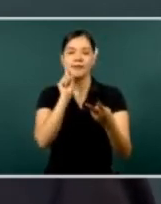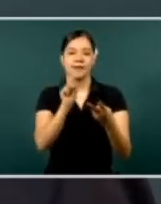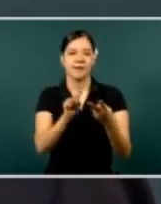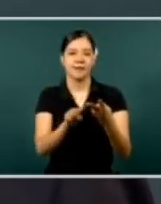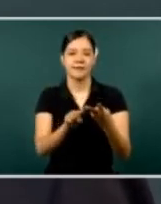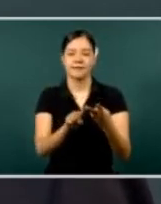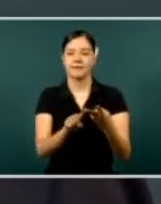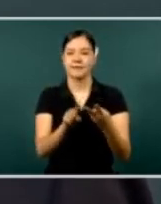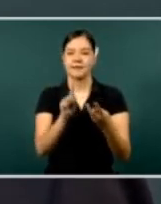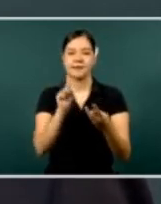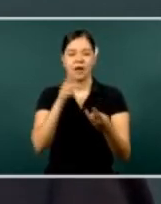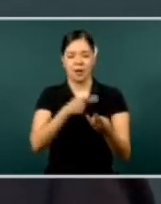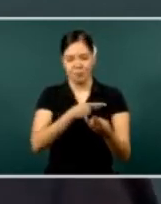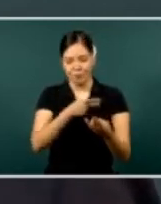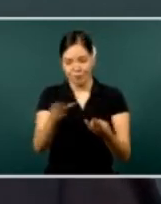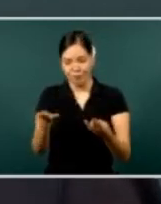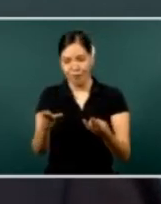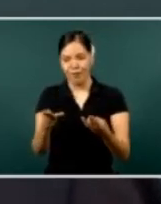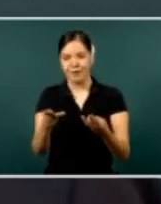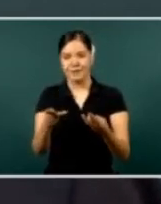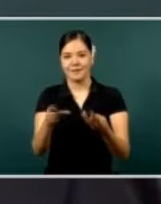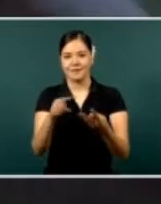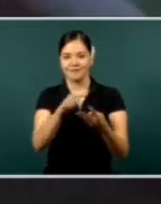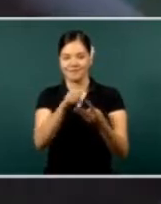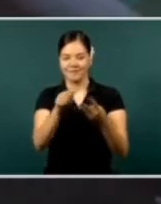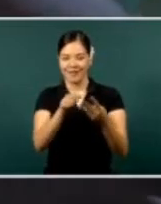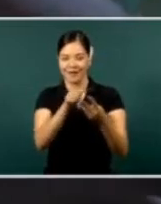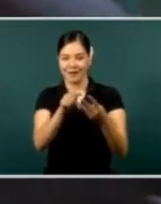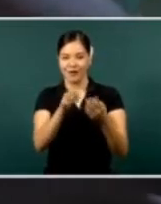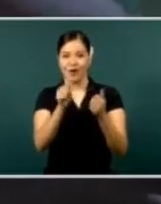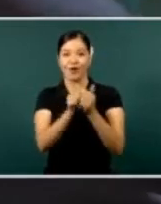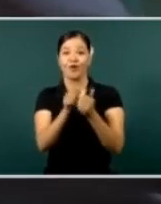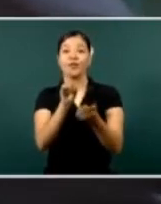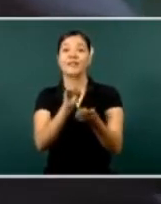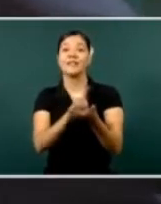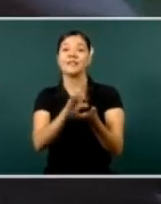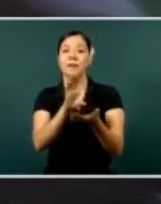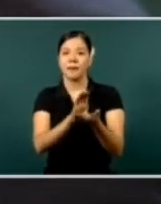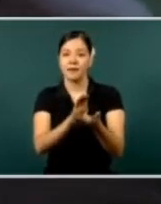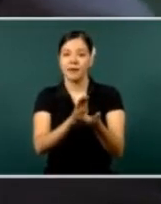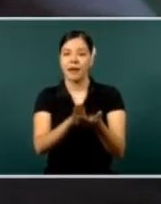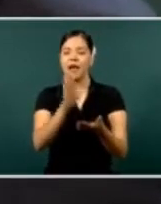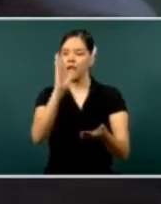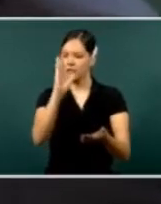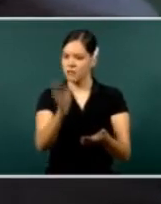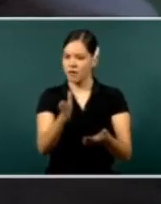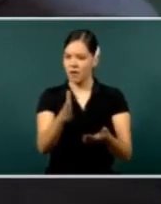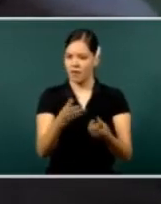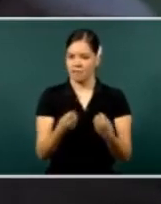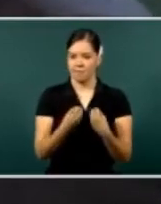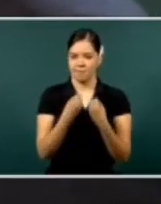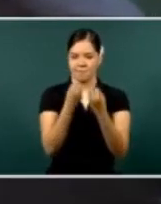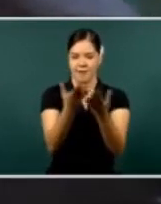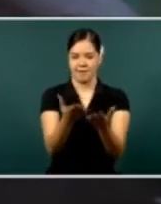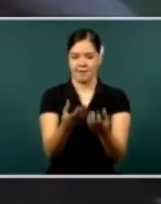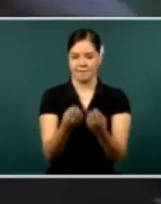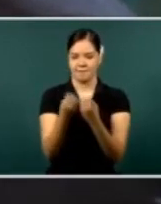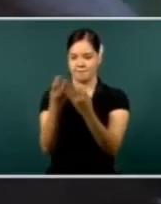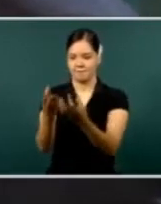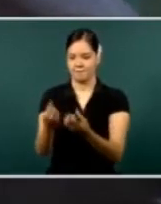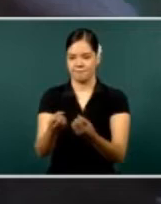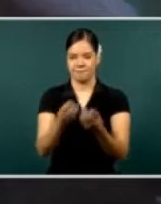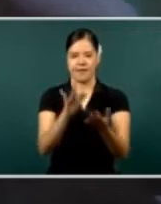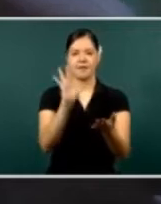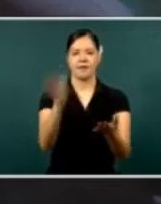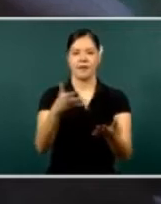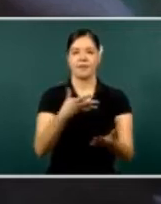that are poor, uh, in, disabled in, uh, Mexico are now receiving a